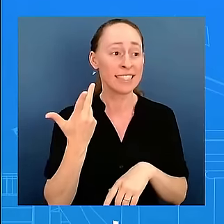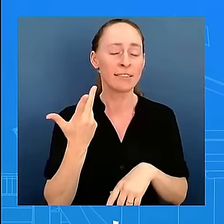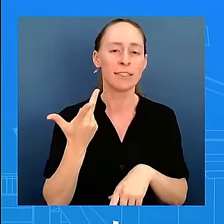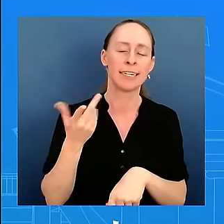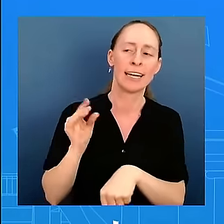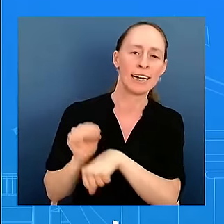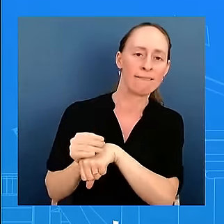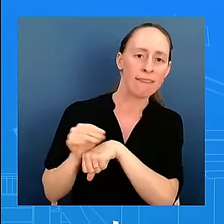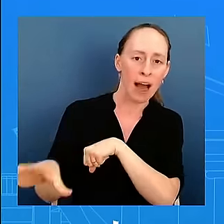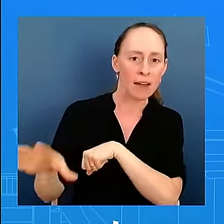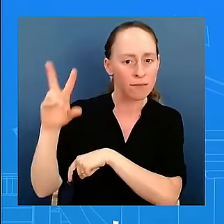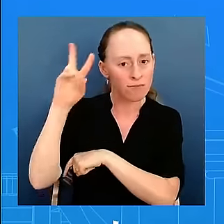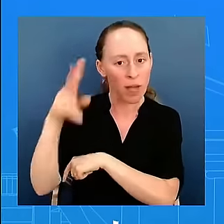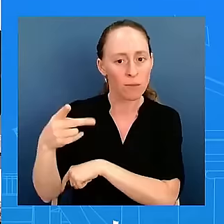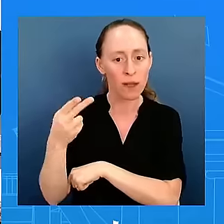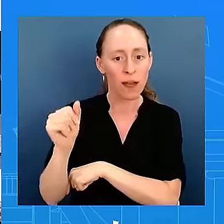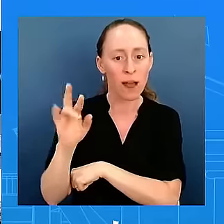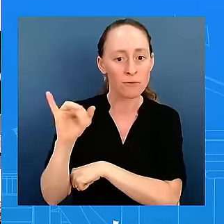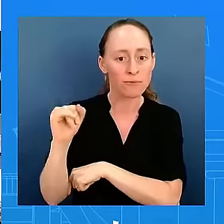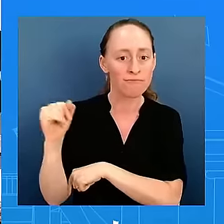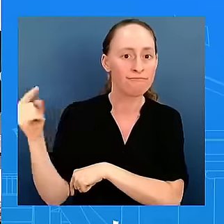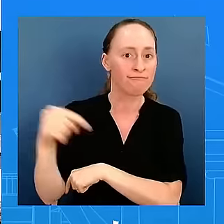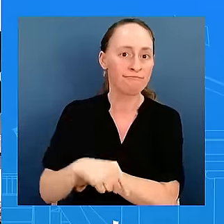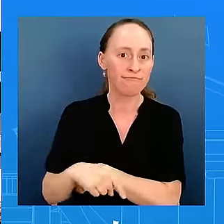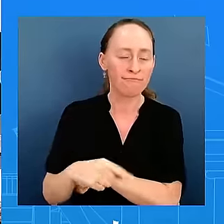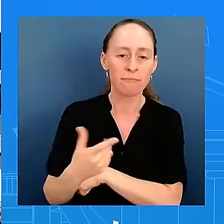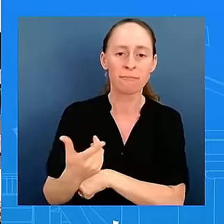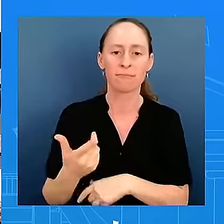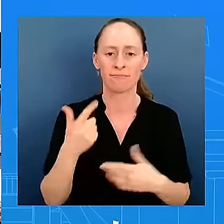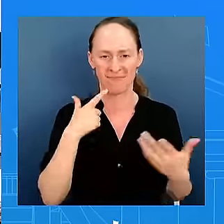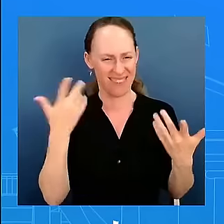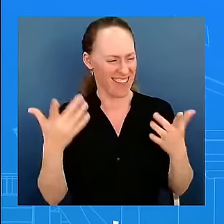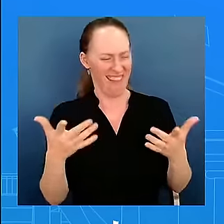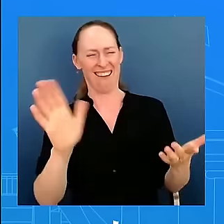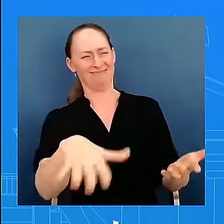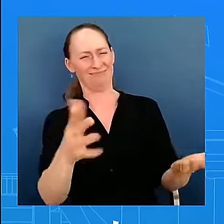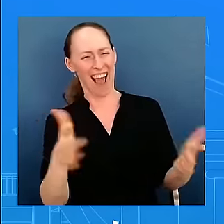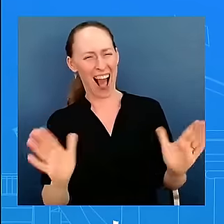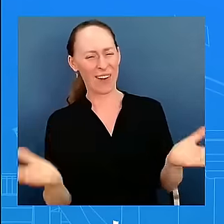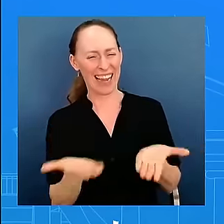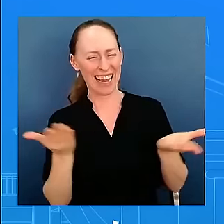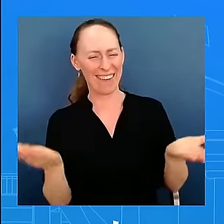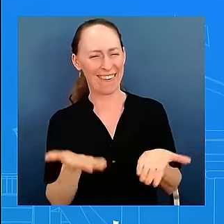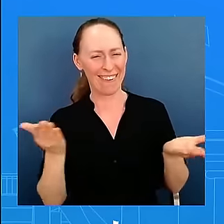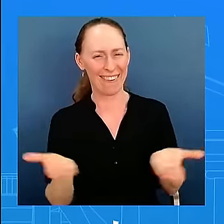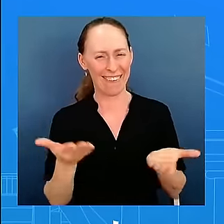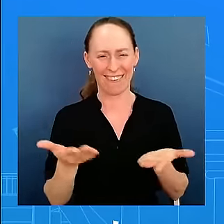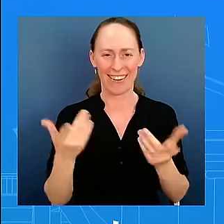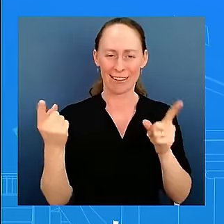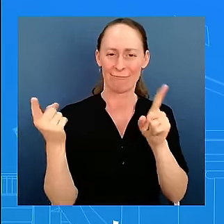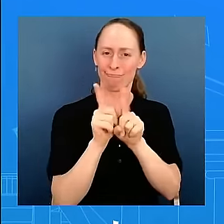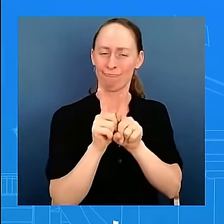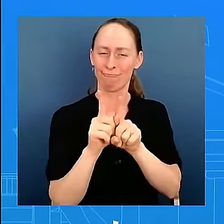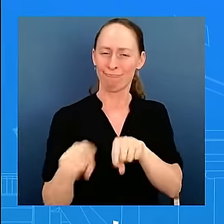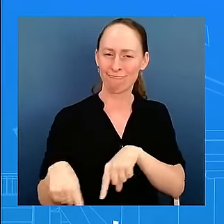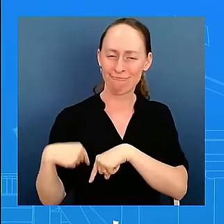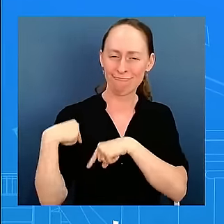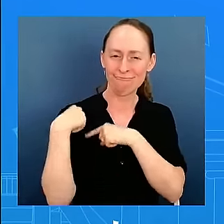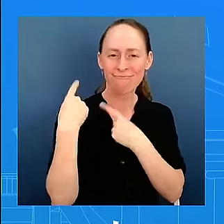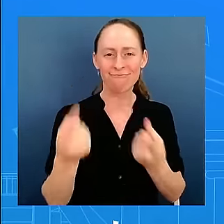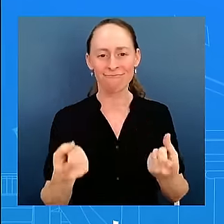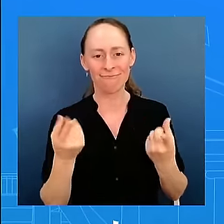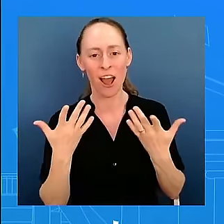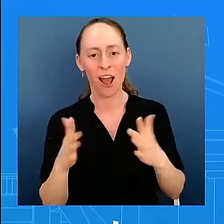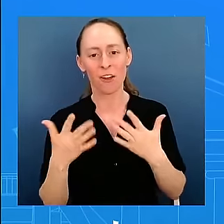partner in our foreign policy objectives. I would tell you that you're going to continue to see over the next six months the same